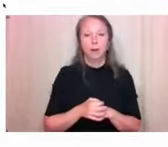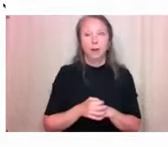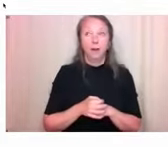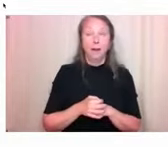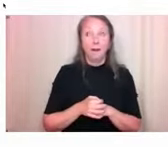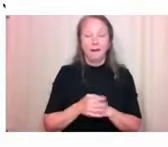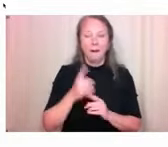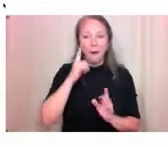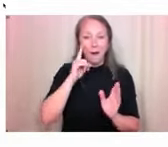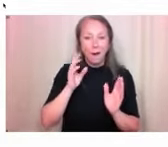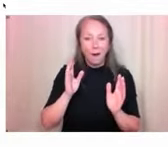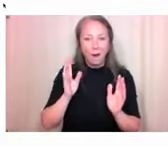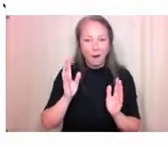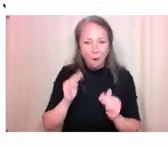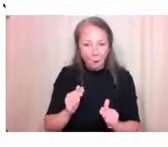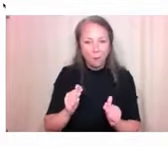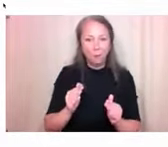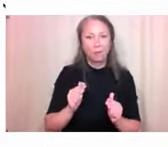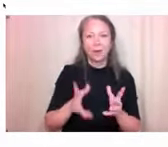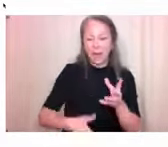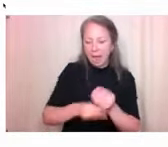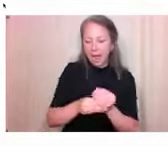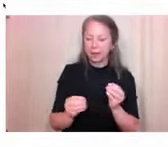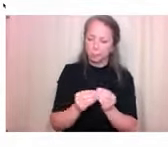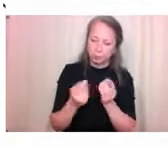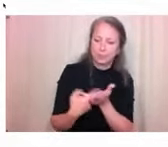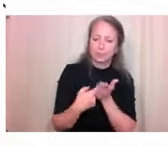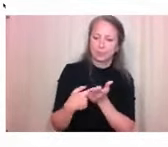inform that conversation and, and keep moving it forward.